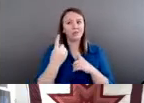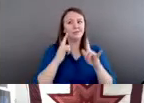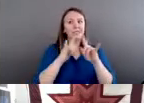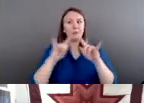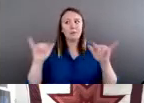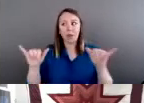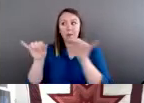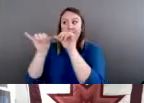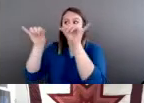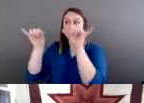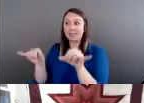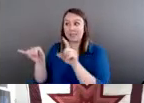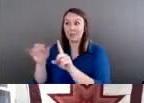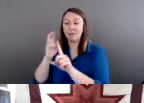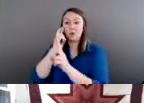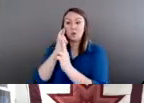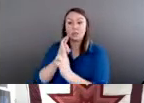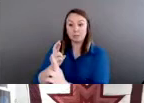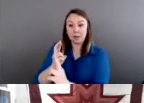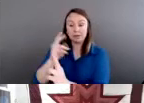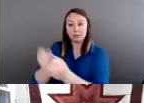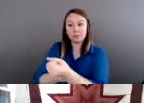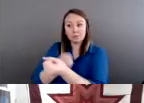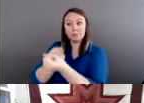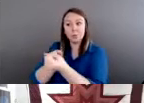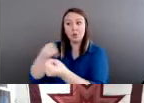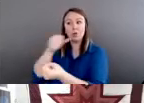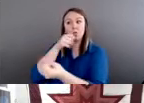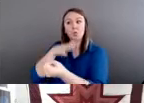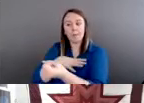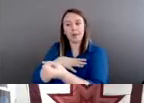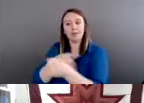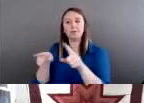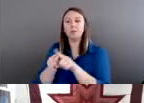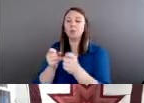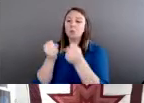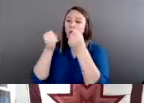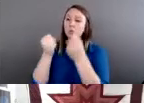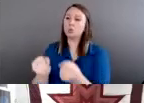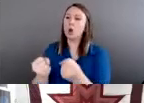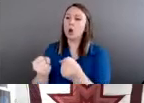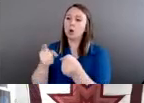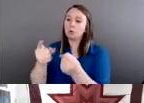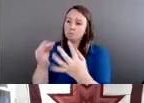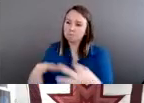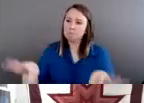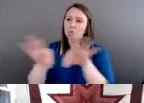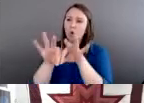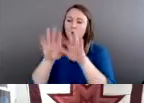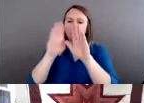respected and held up women in our communities as being strong and central parts of our society.